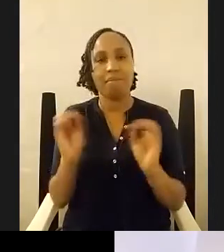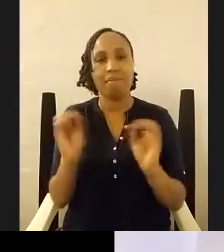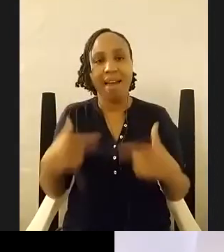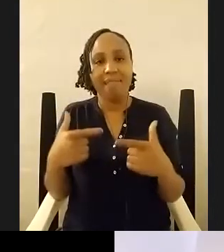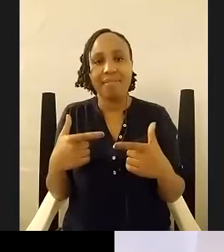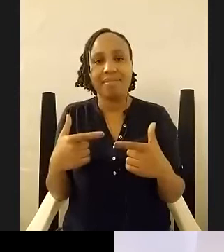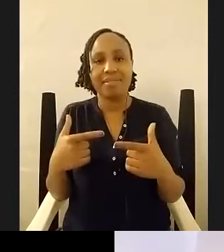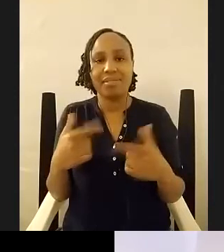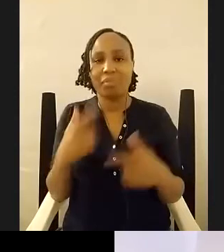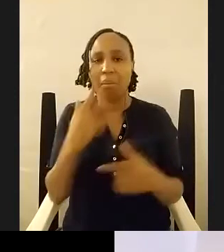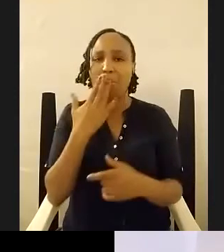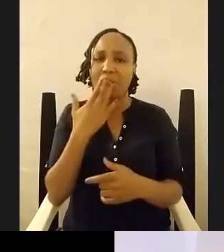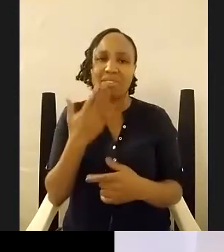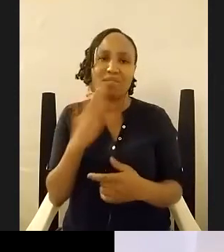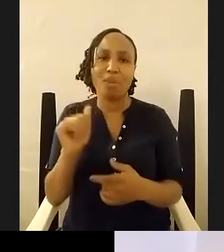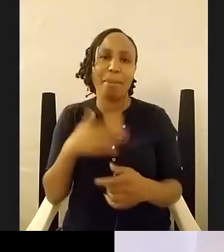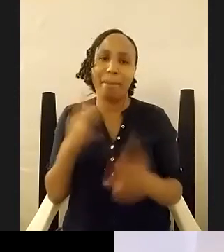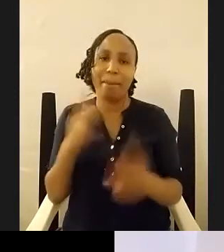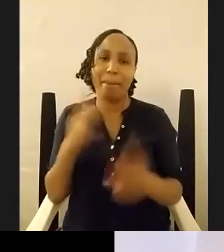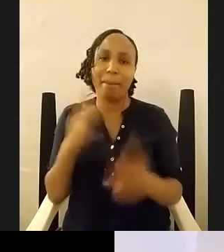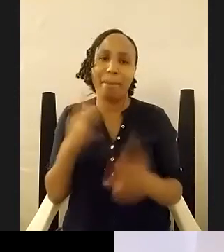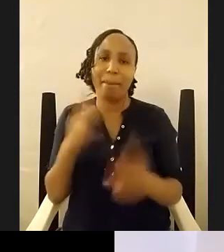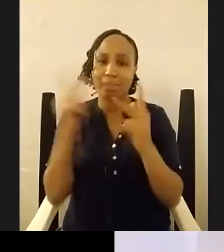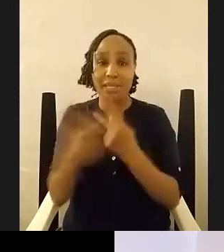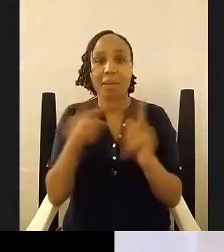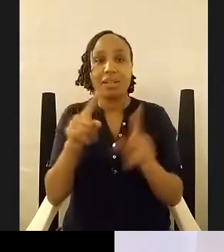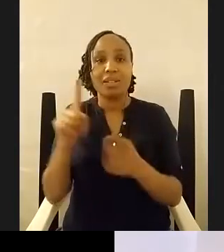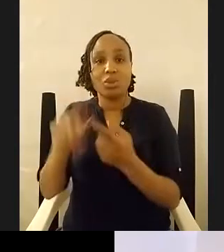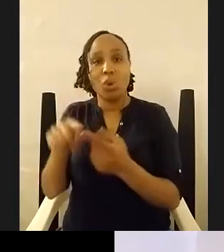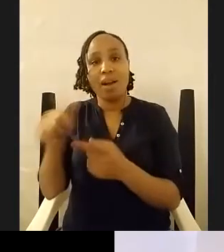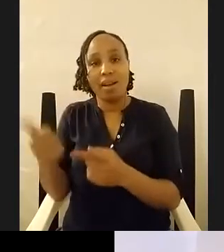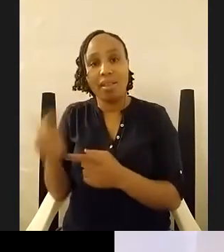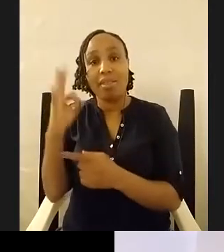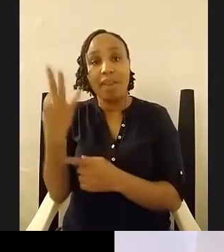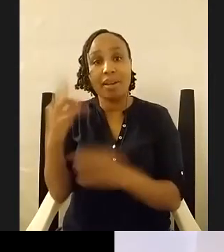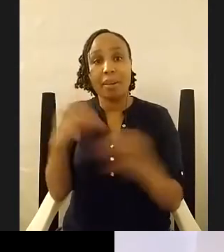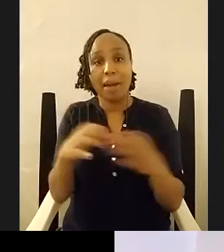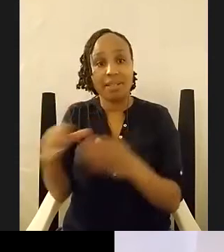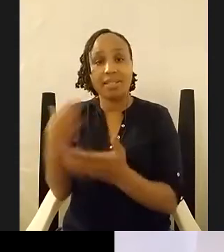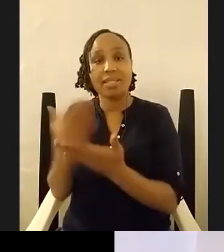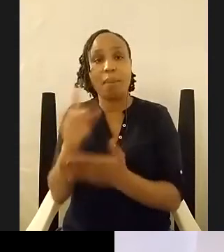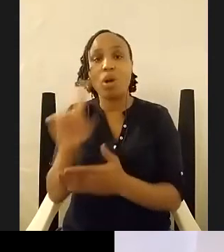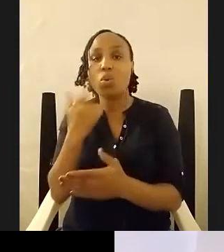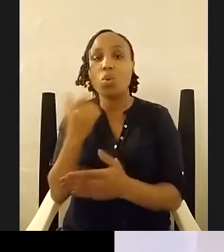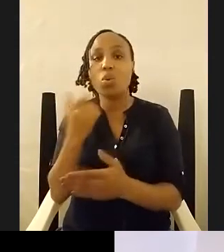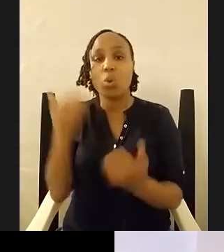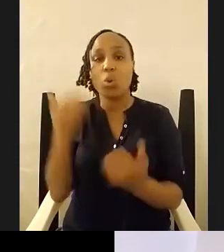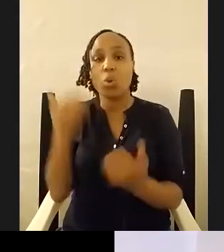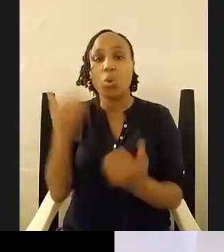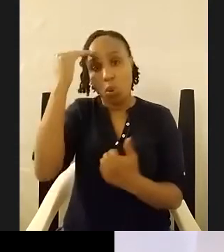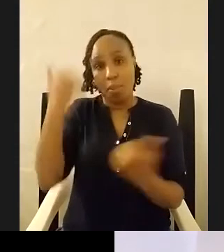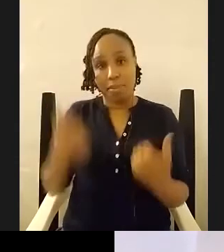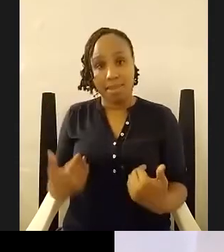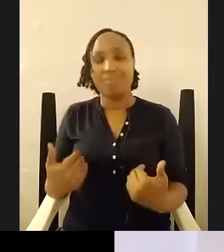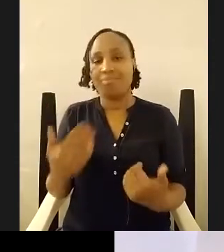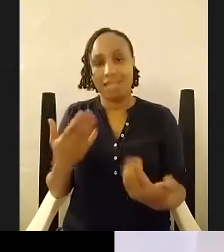perspective but also to another third party someone who knows me it might also be a little more traumatic for them